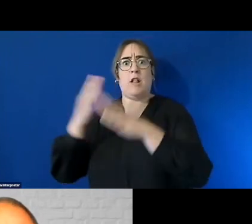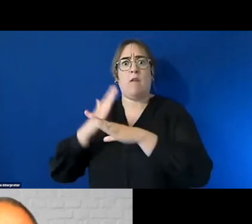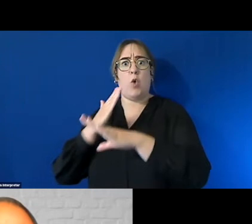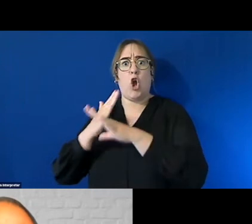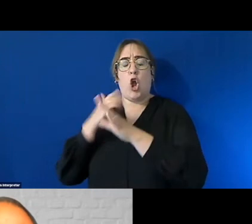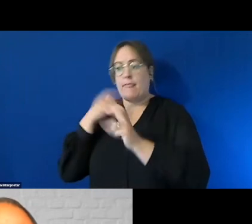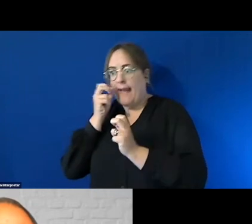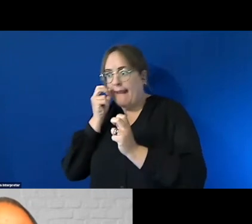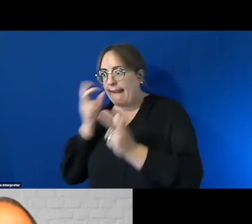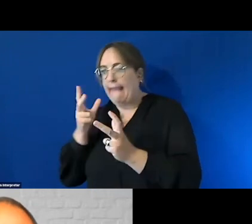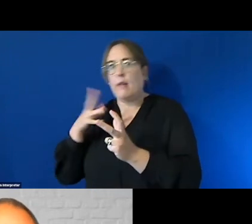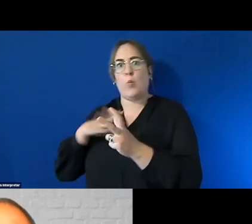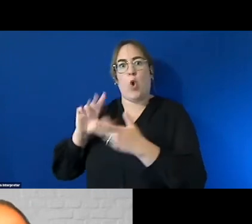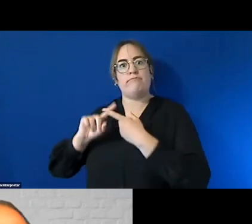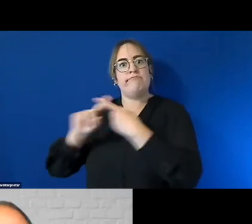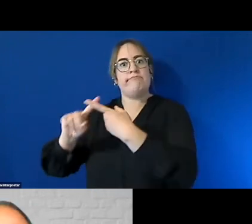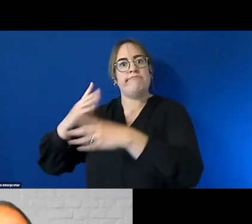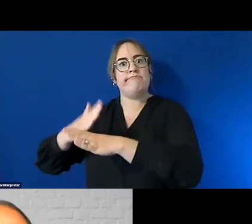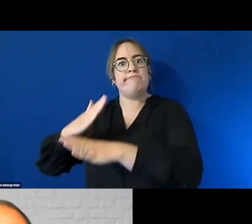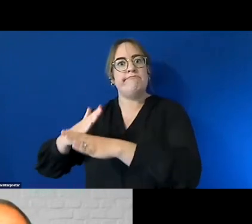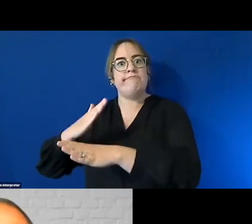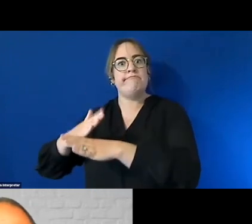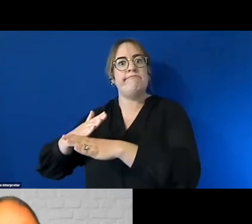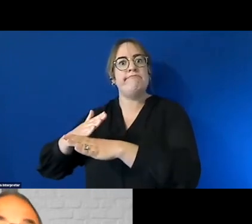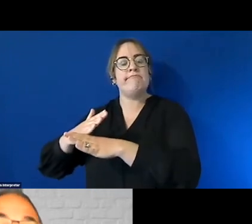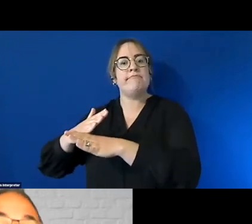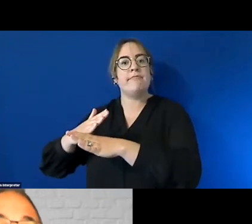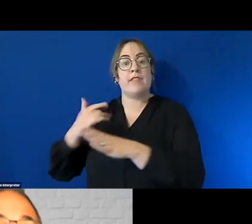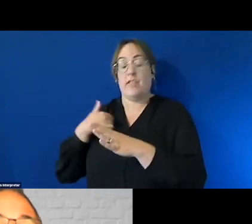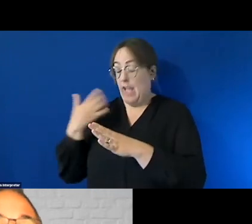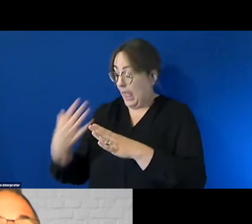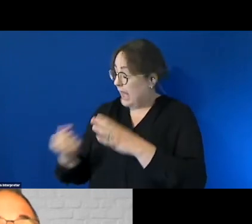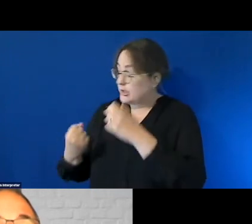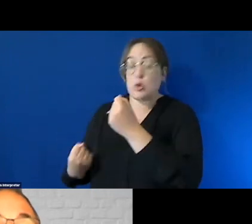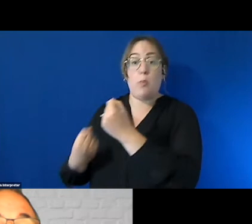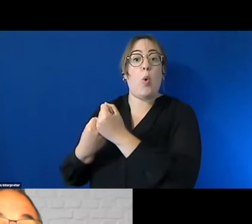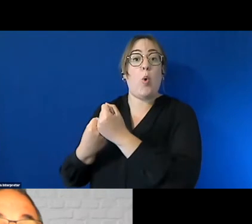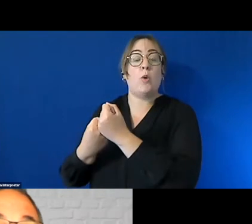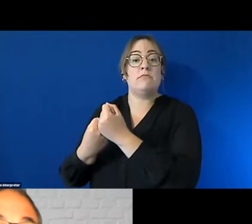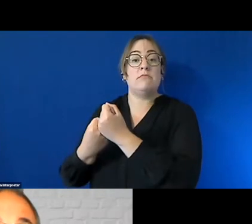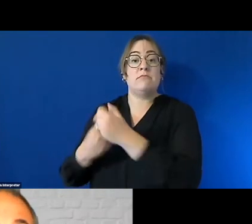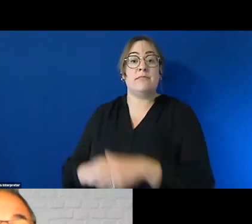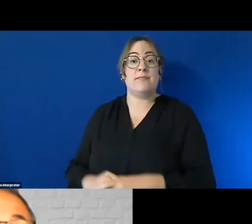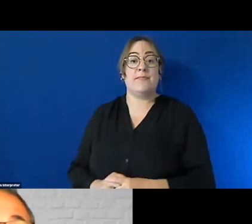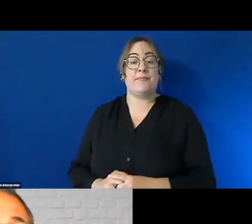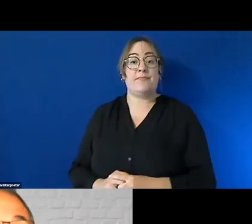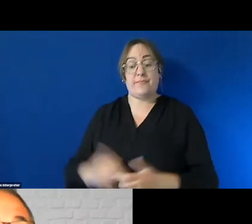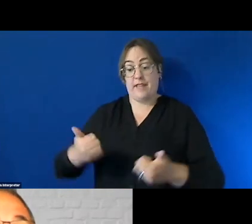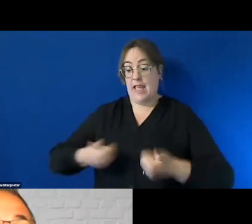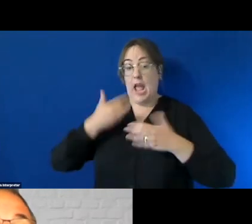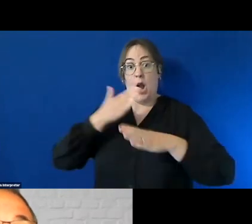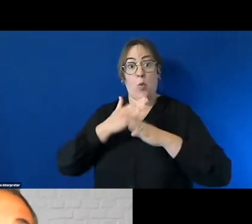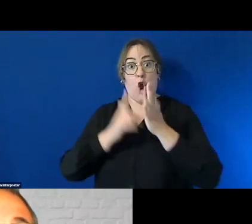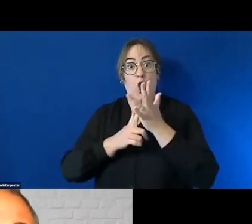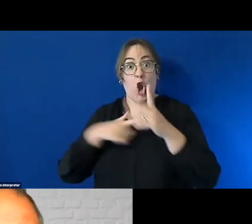keep working um and as long as they've been really uh supported within that um our workload has